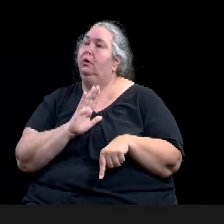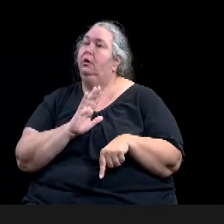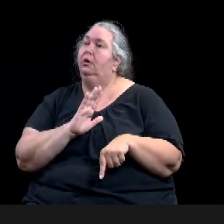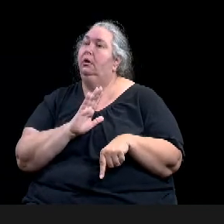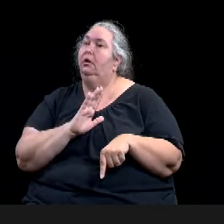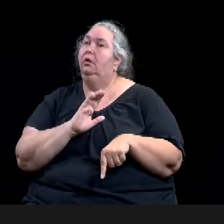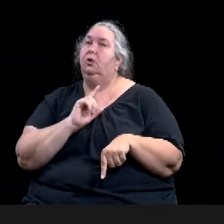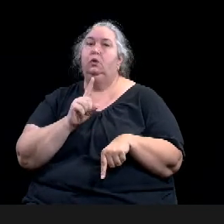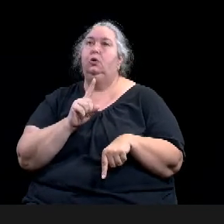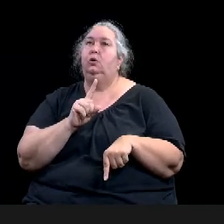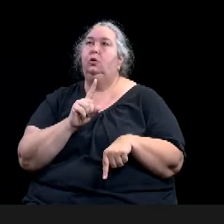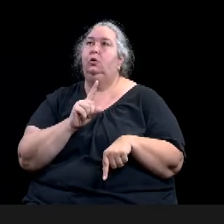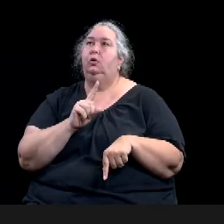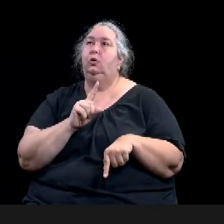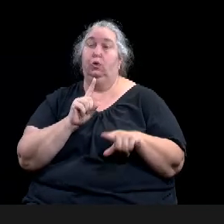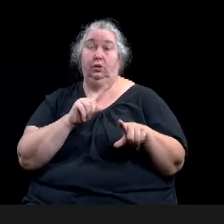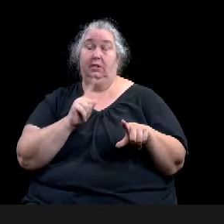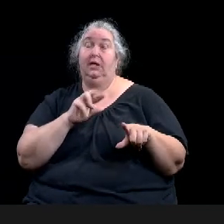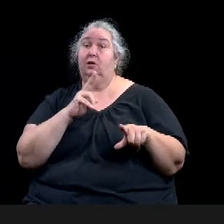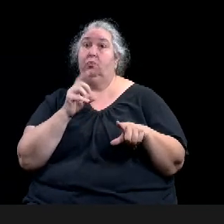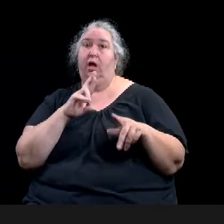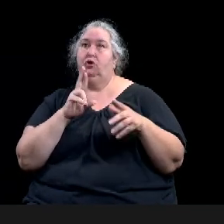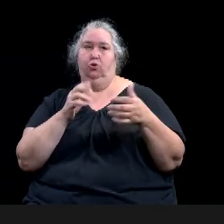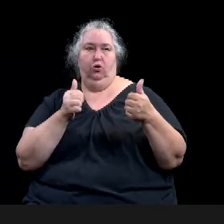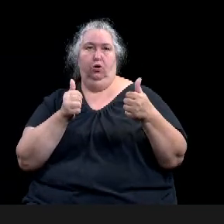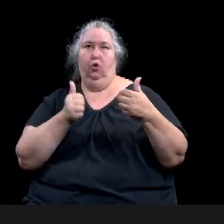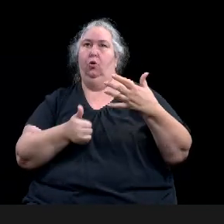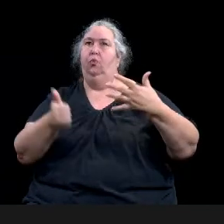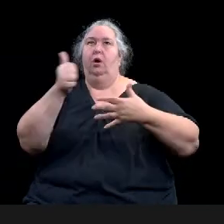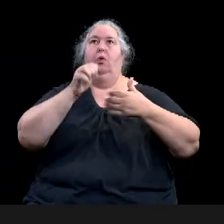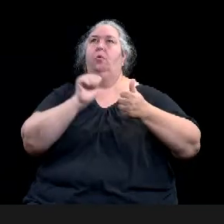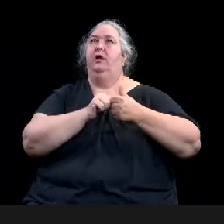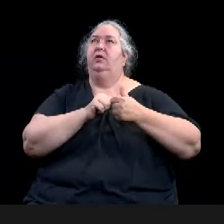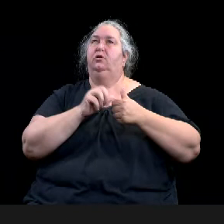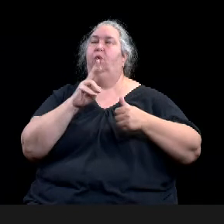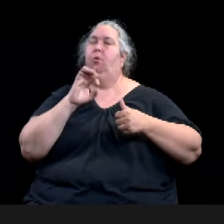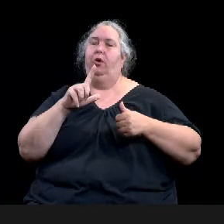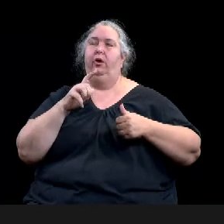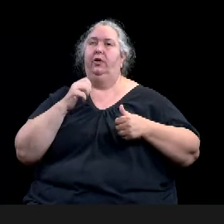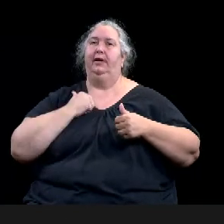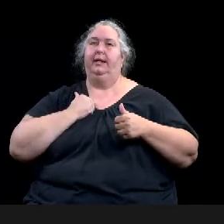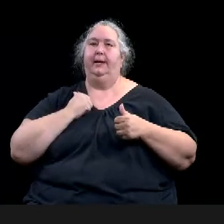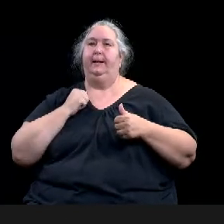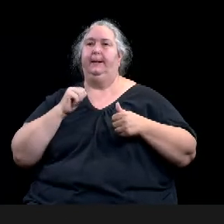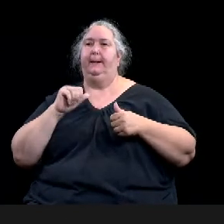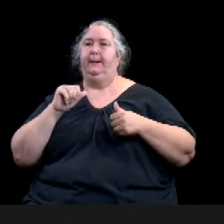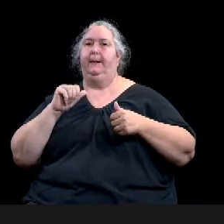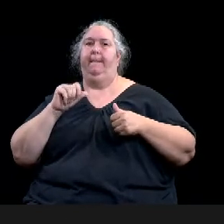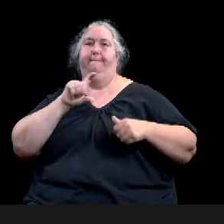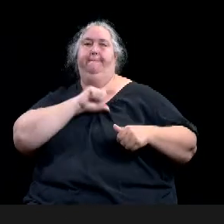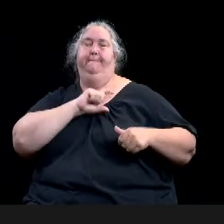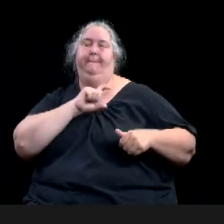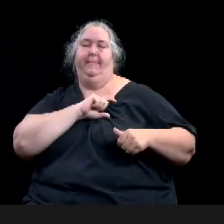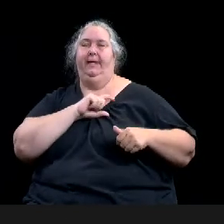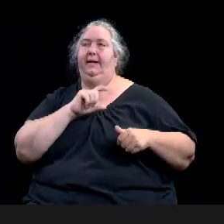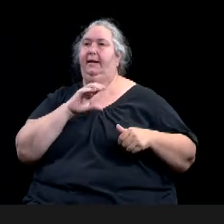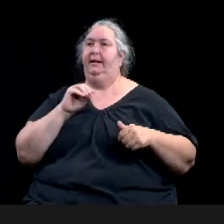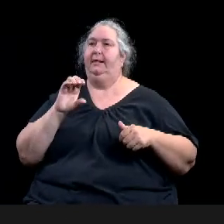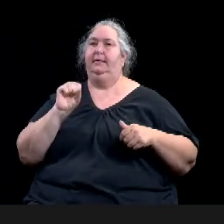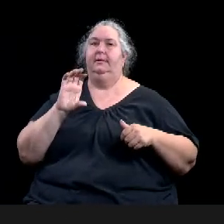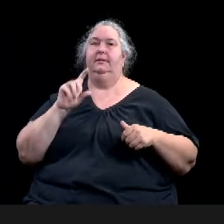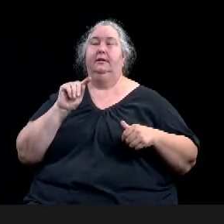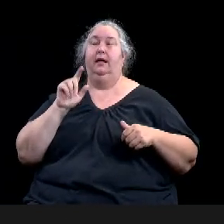Um, and, and because of that, and because of working with the Texas Rangers Hall of Fame museum staff, we know